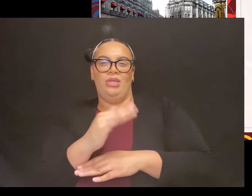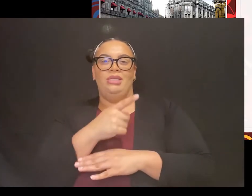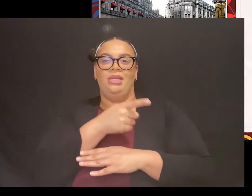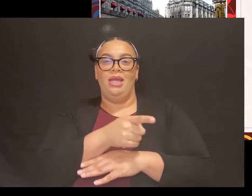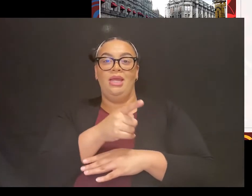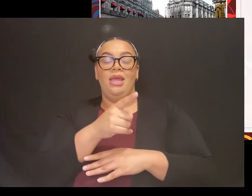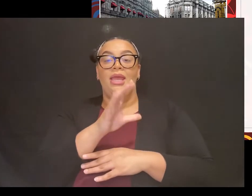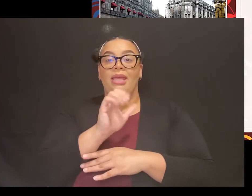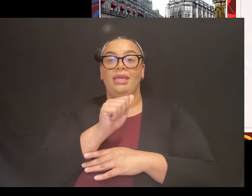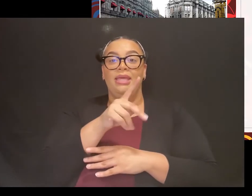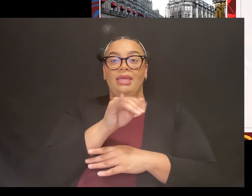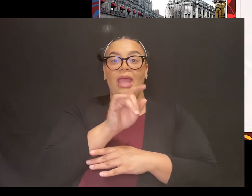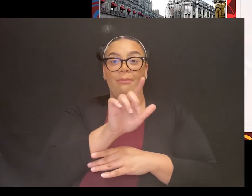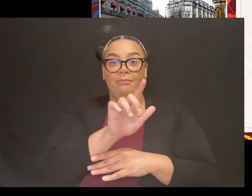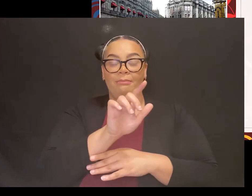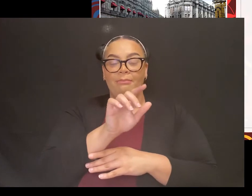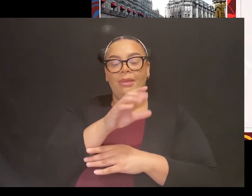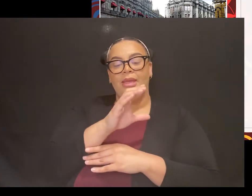Atlantic port.